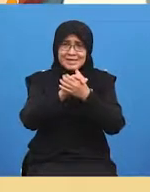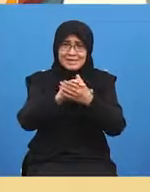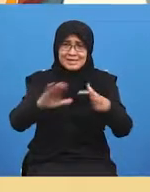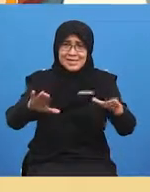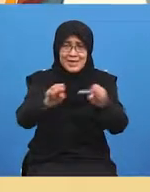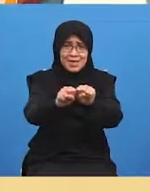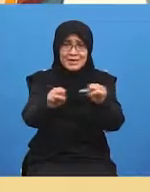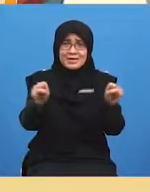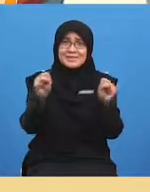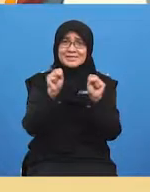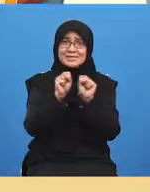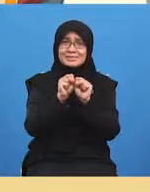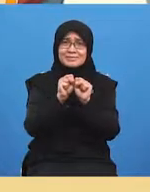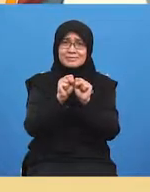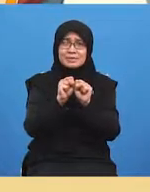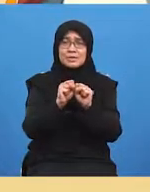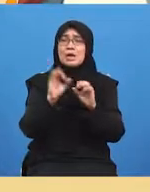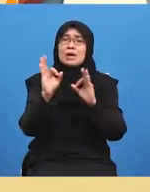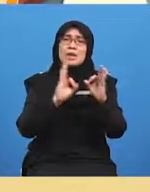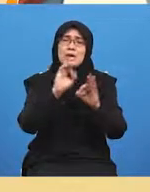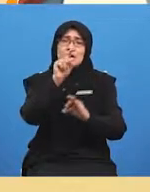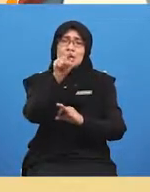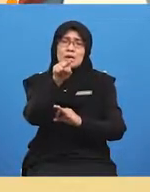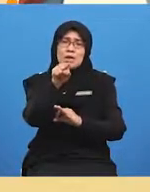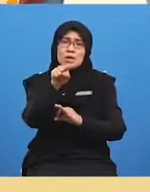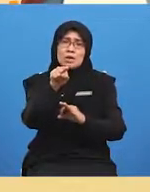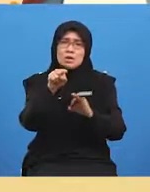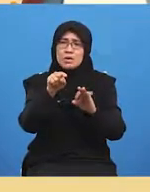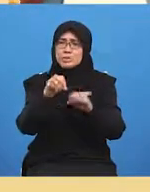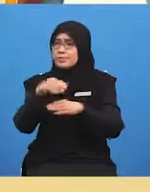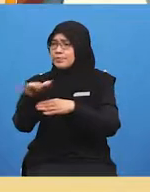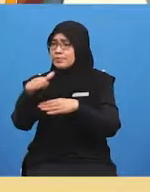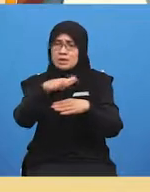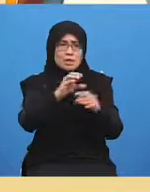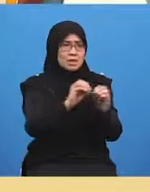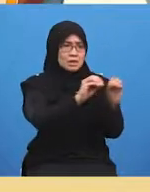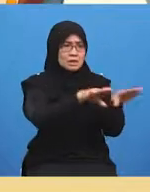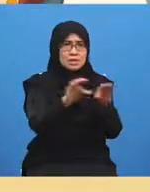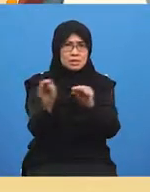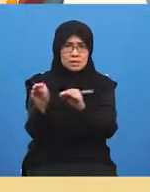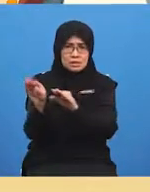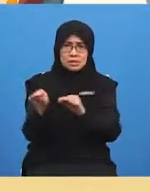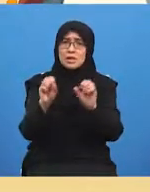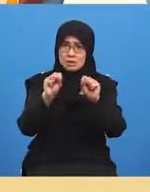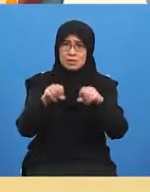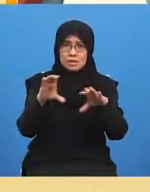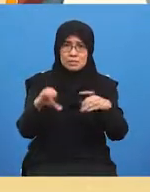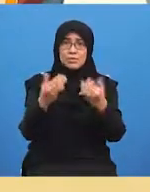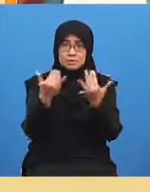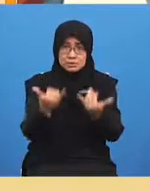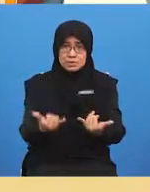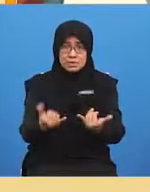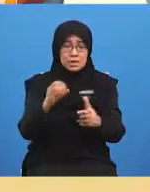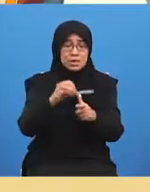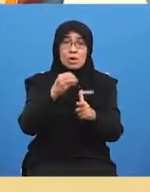space if you have to move anything out of the way boys and girls you can do that now or